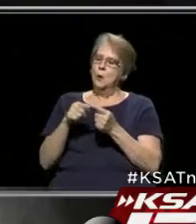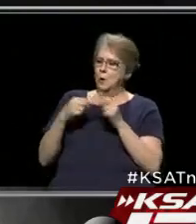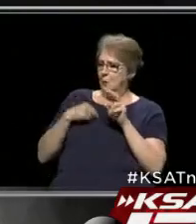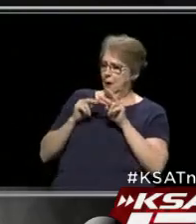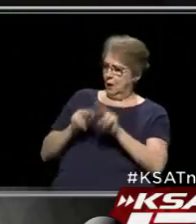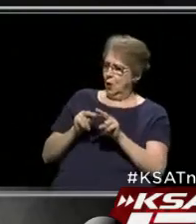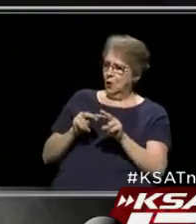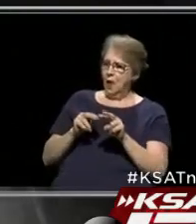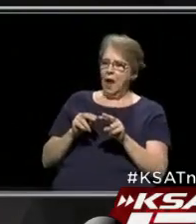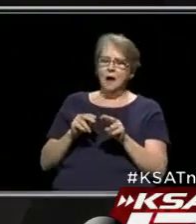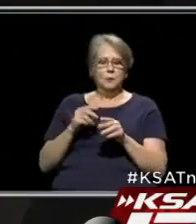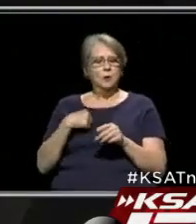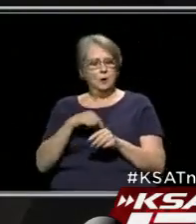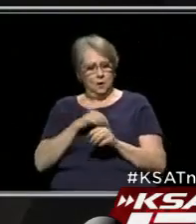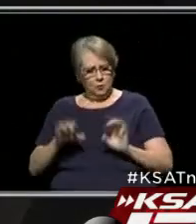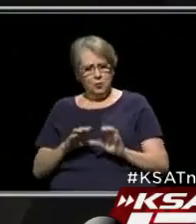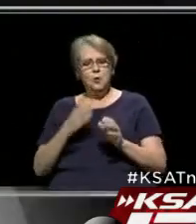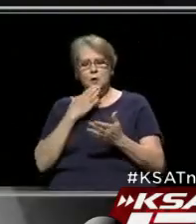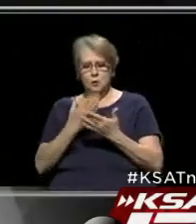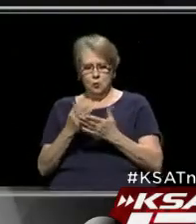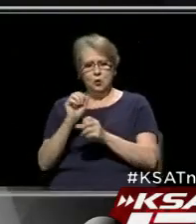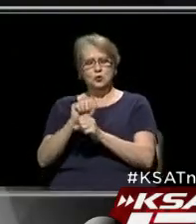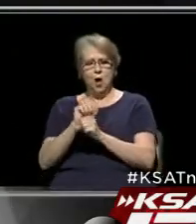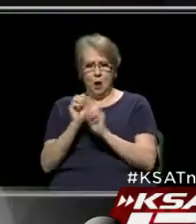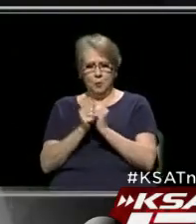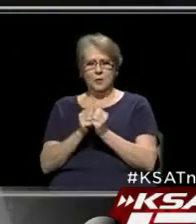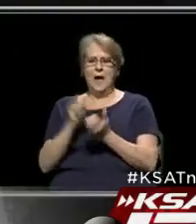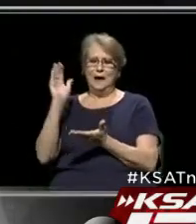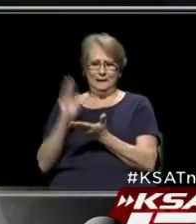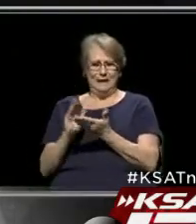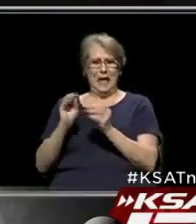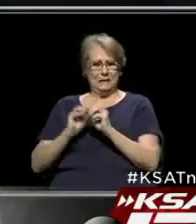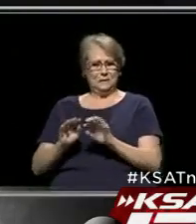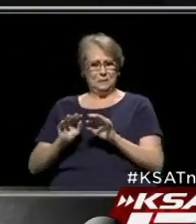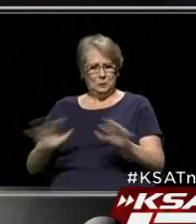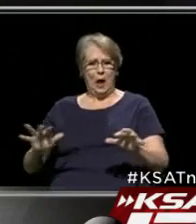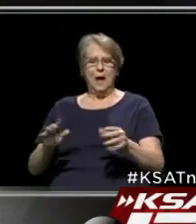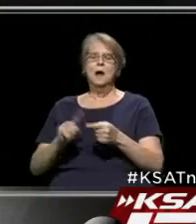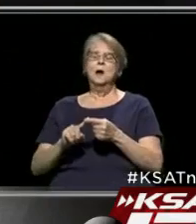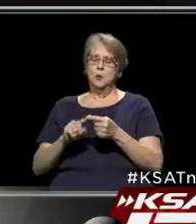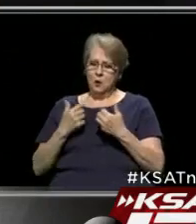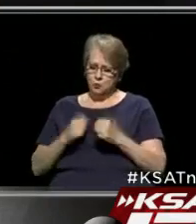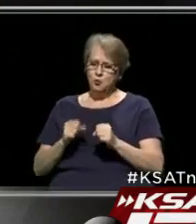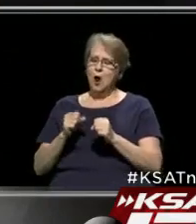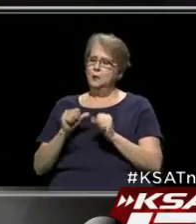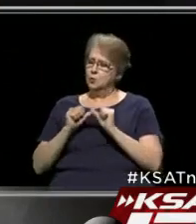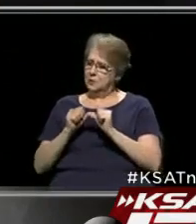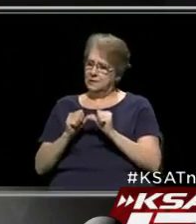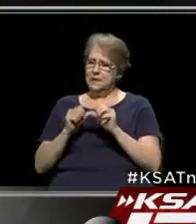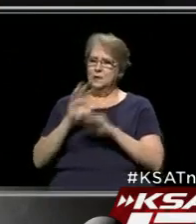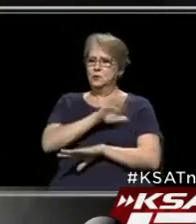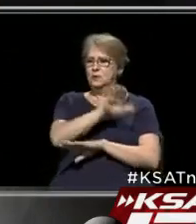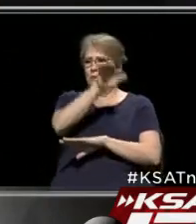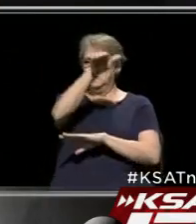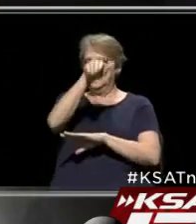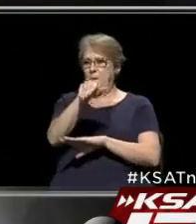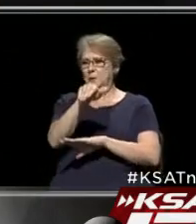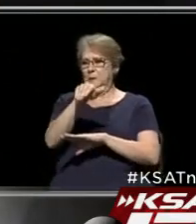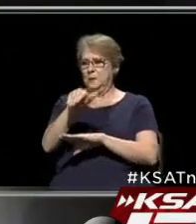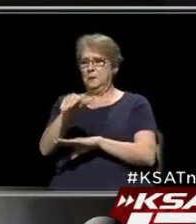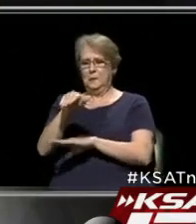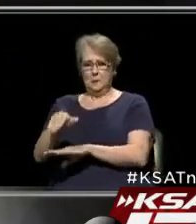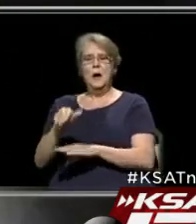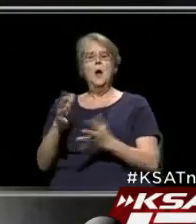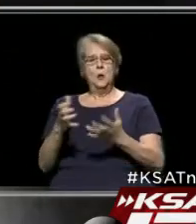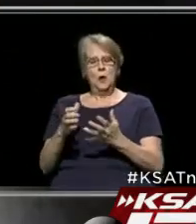look at that and we're doing a really great job of that, we think we're doing a fine job of continuously flattening that curve. We want